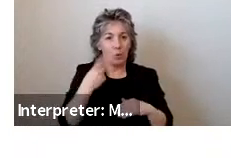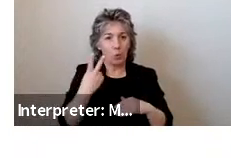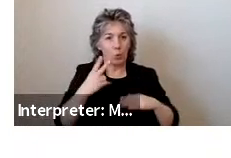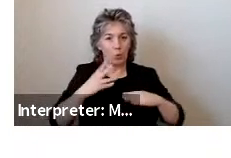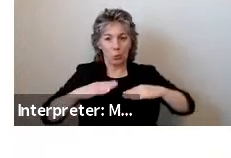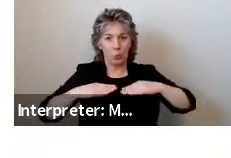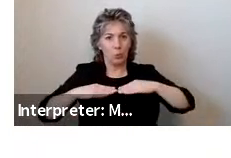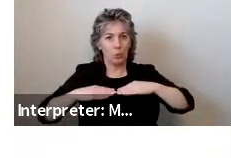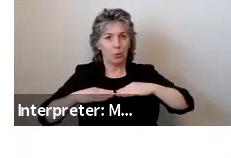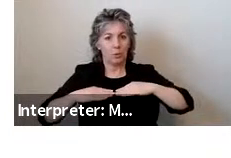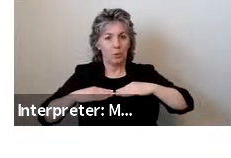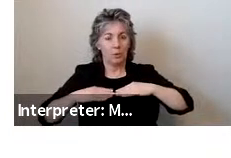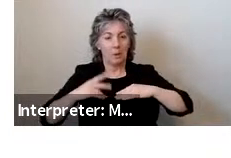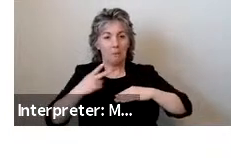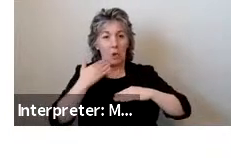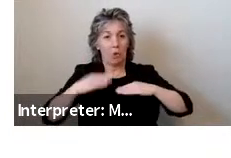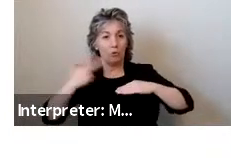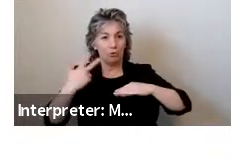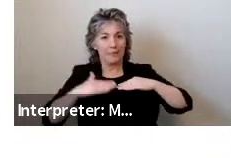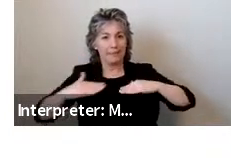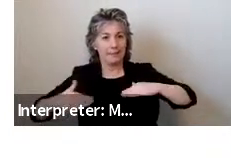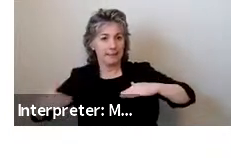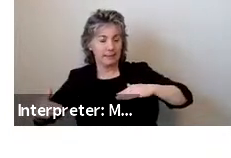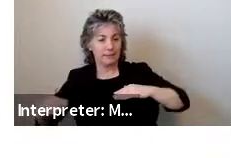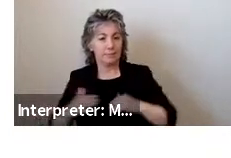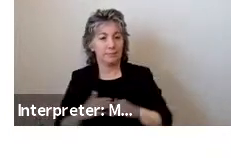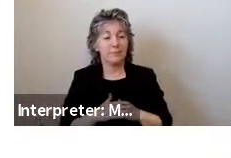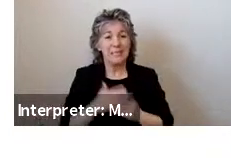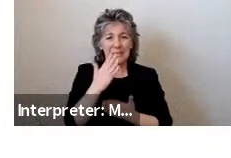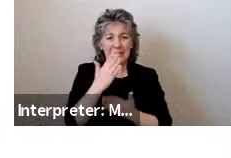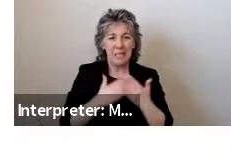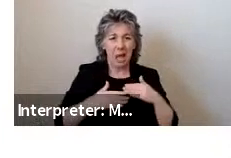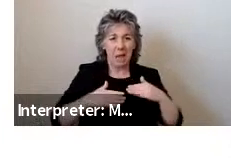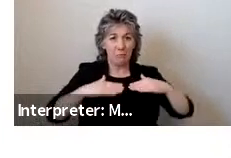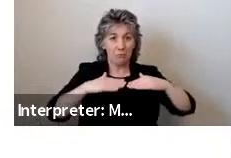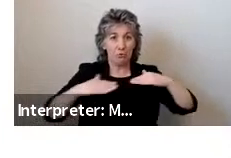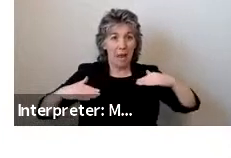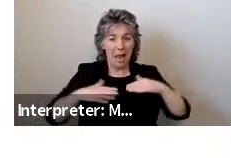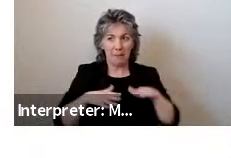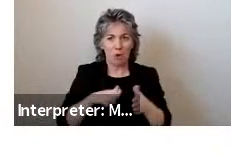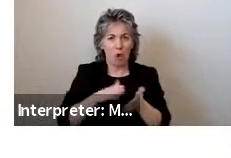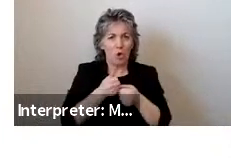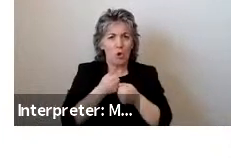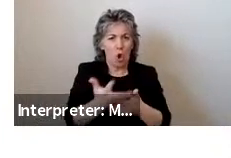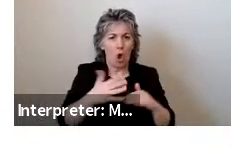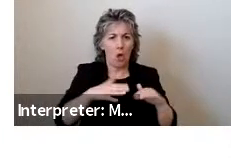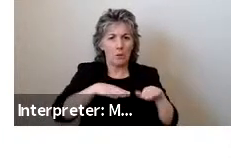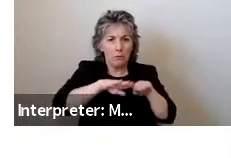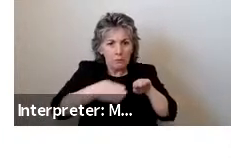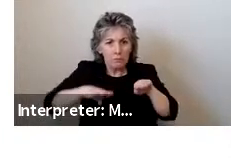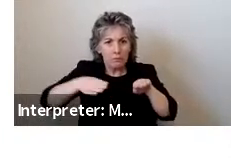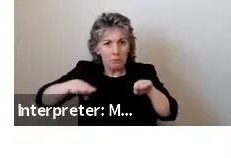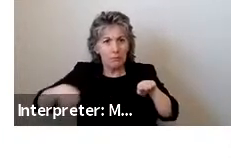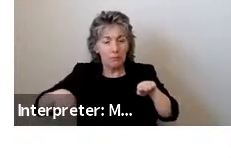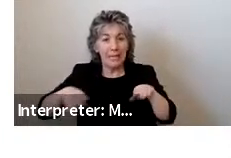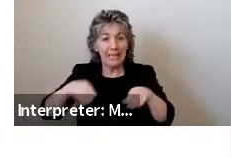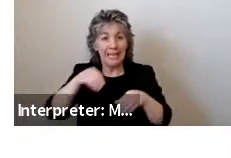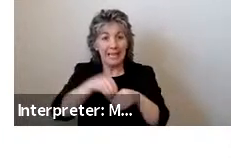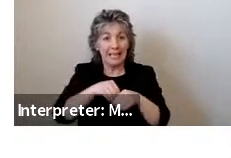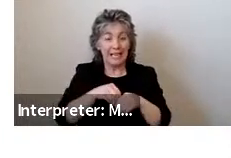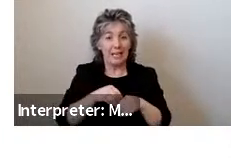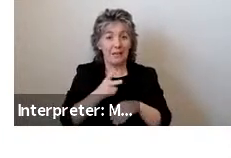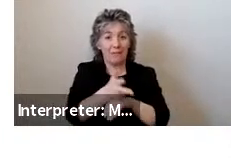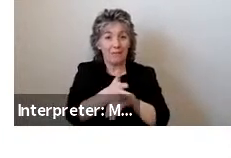Lastly, found that ramps that created uneven floor surfaces, previous studies, within the vehicle during